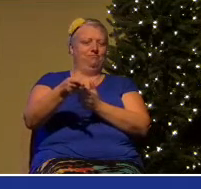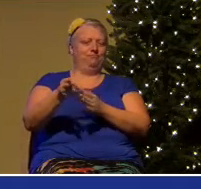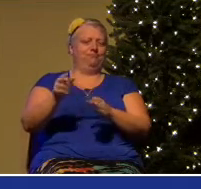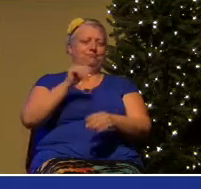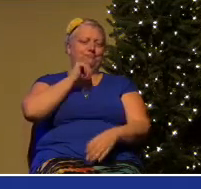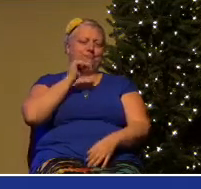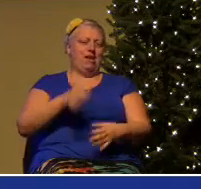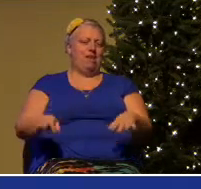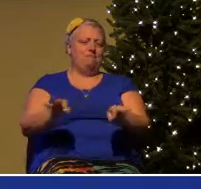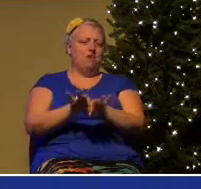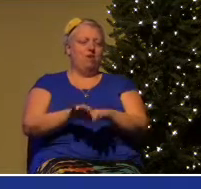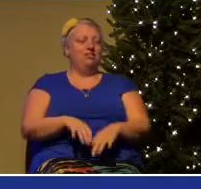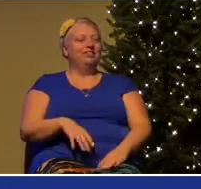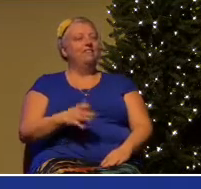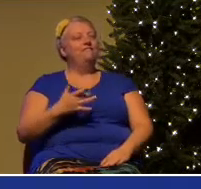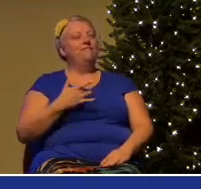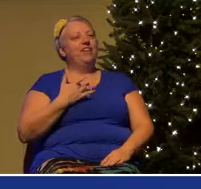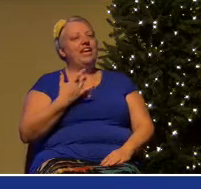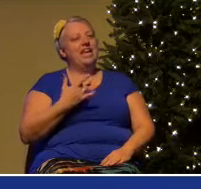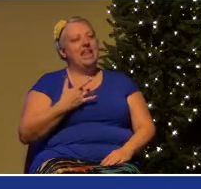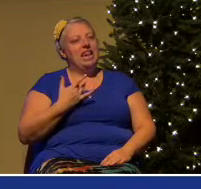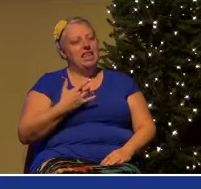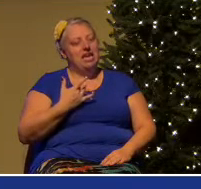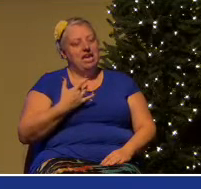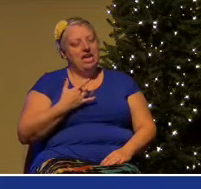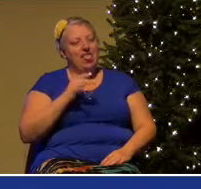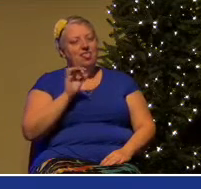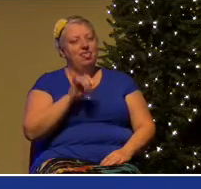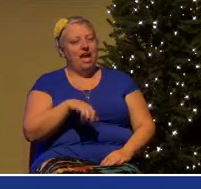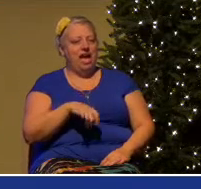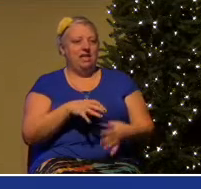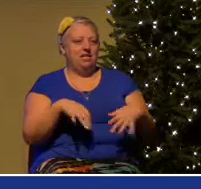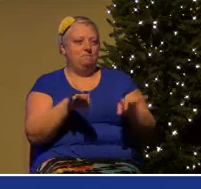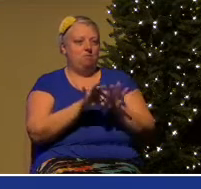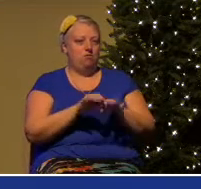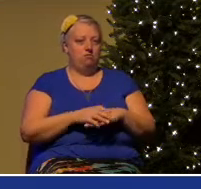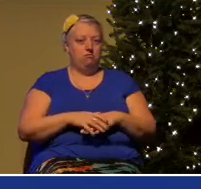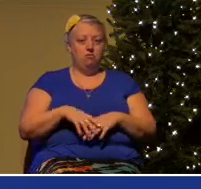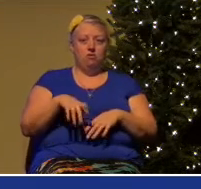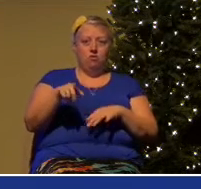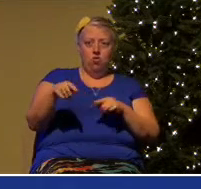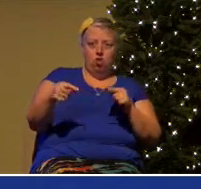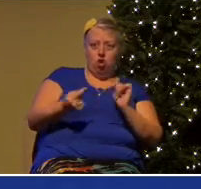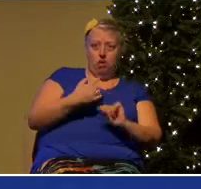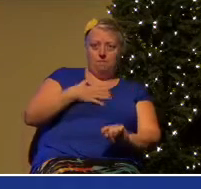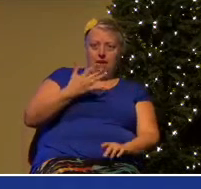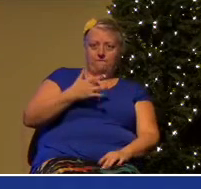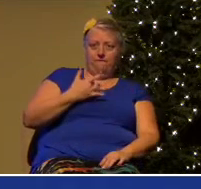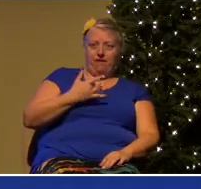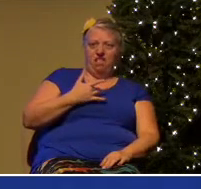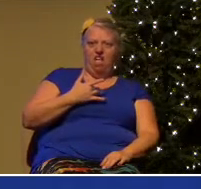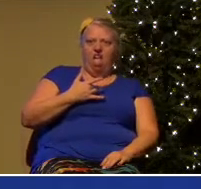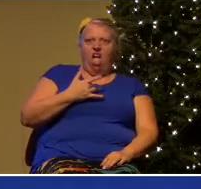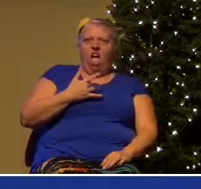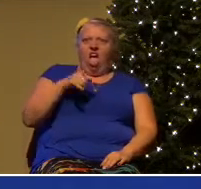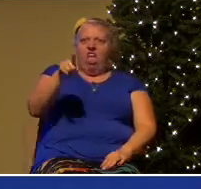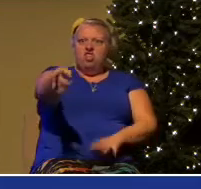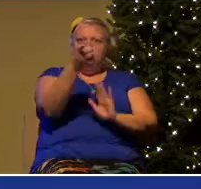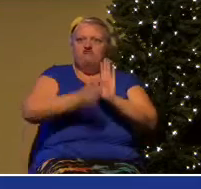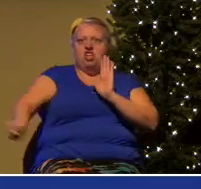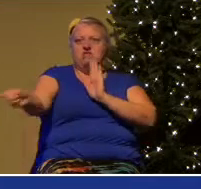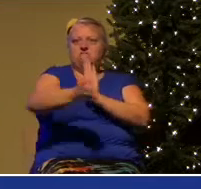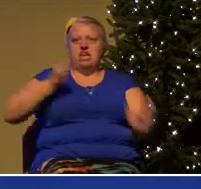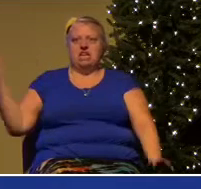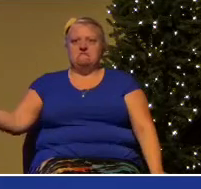feelings. And if you hurt my feelings, then you're discriminating against